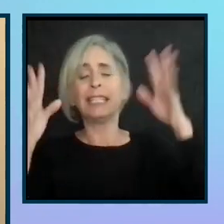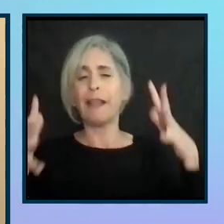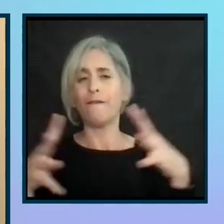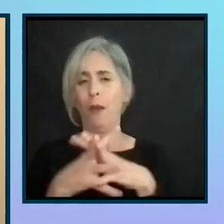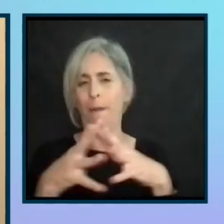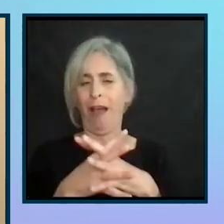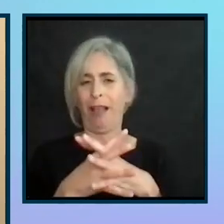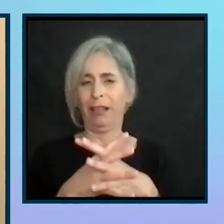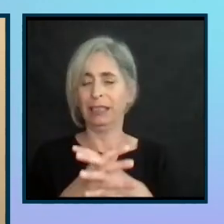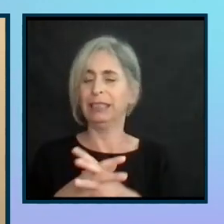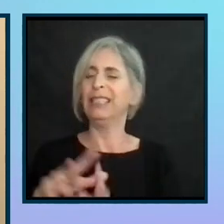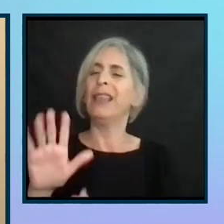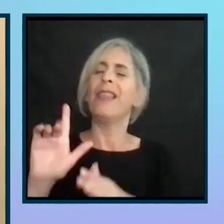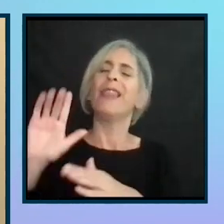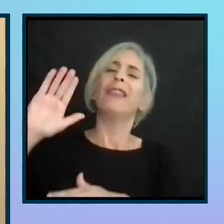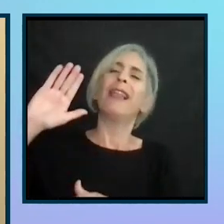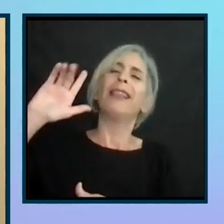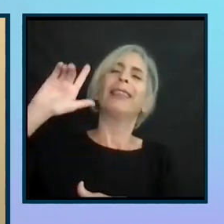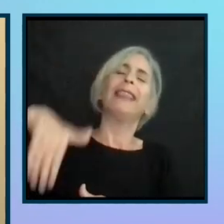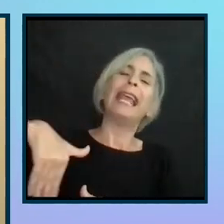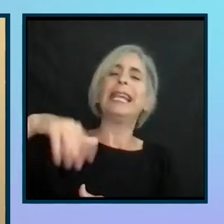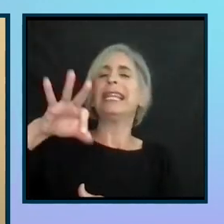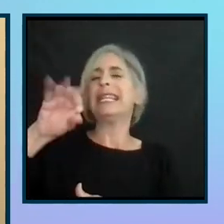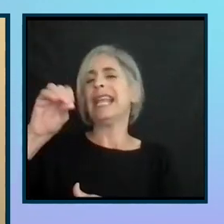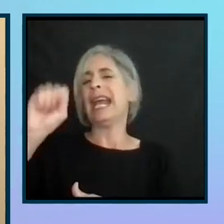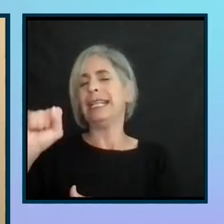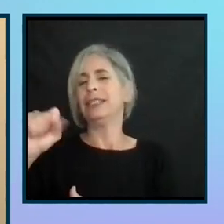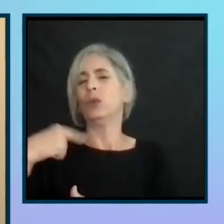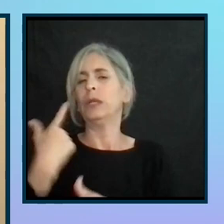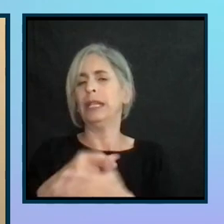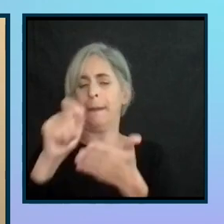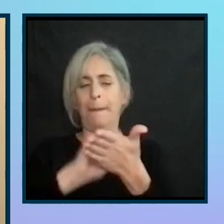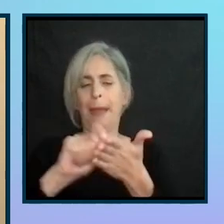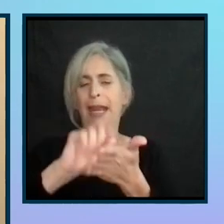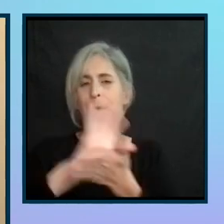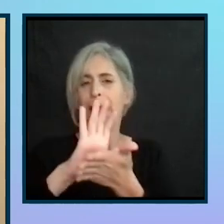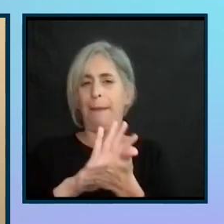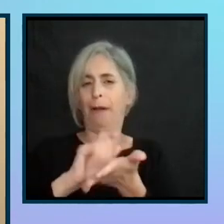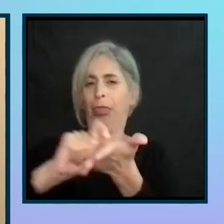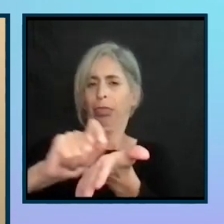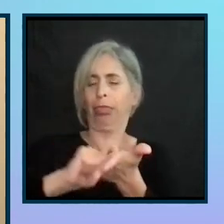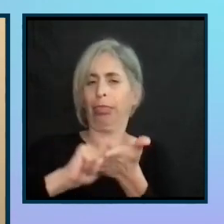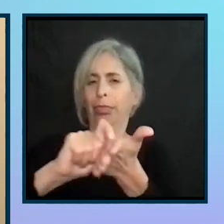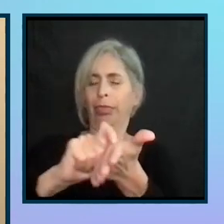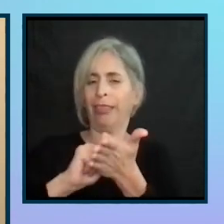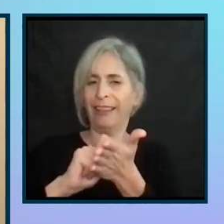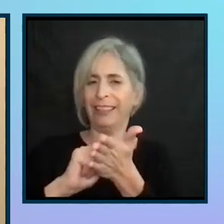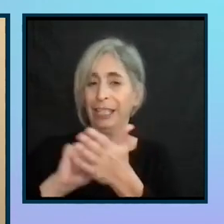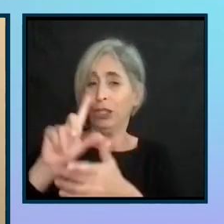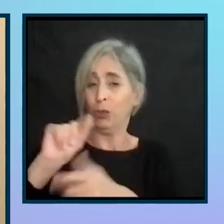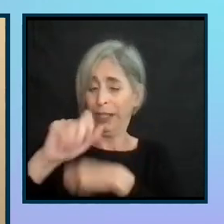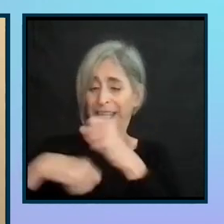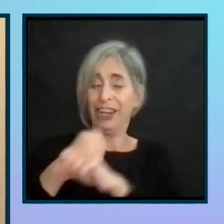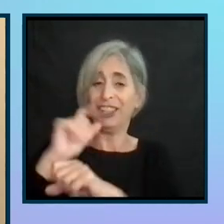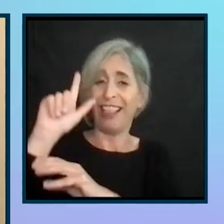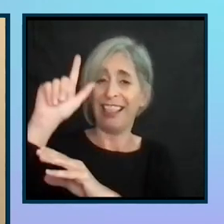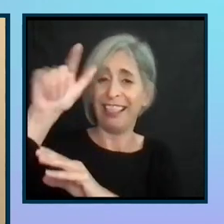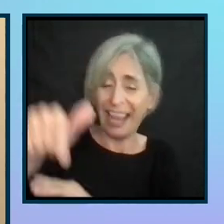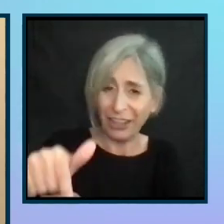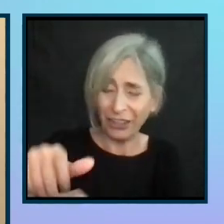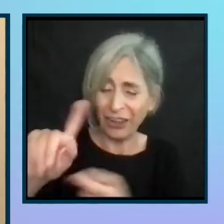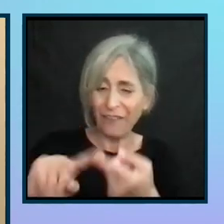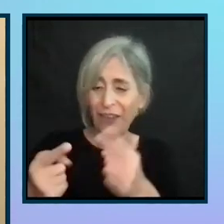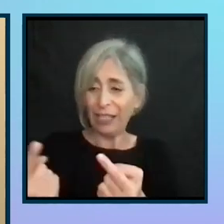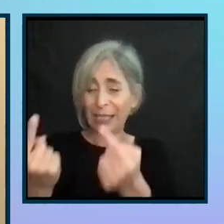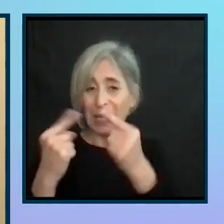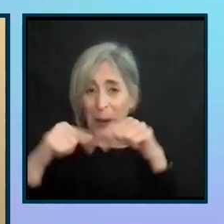90s in fantasy football, we did everything by pen and paper and flash forward 20 some odd years. And when friends come